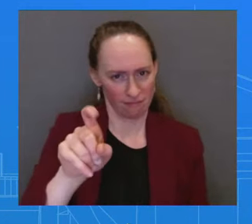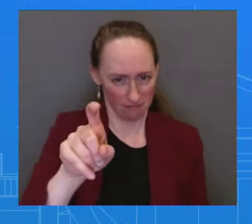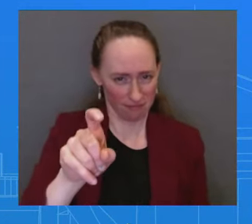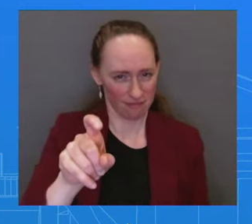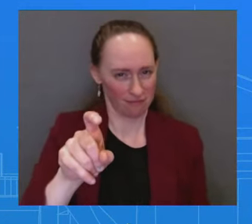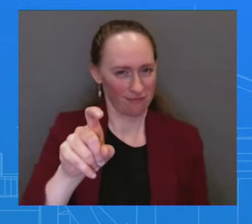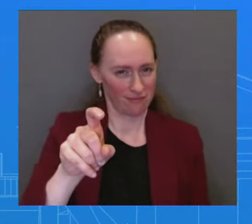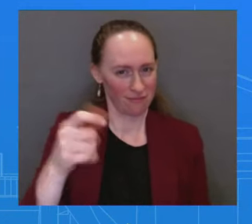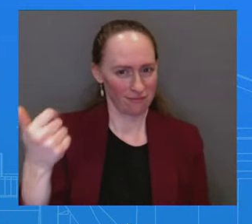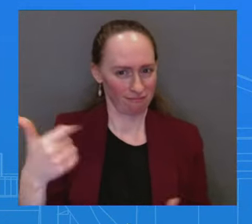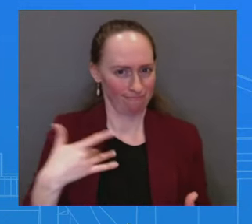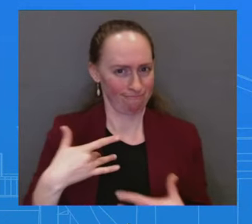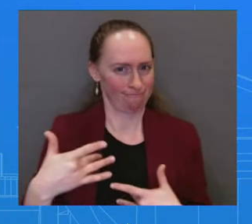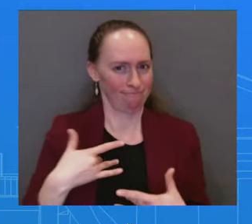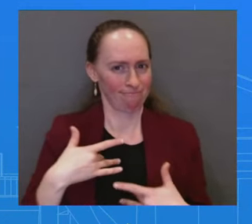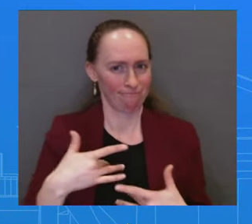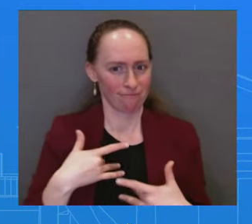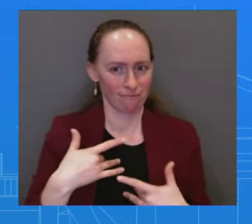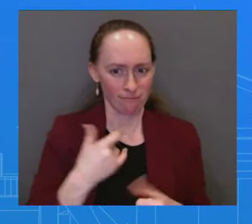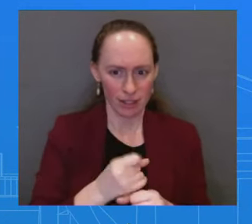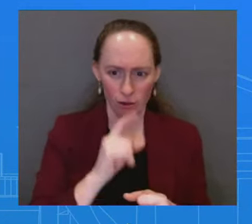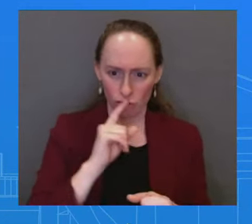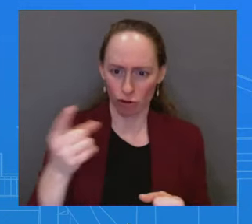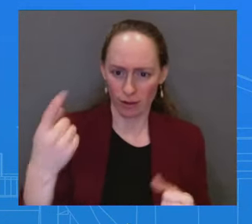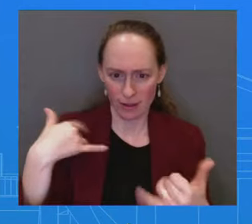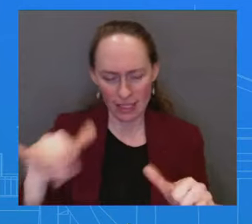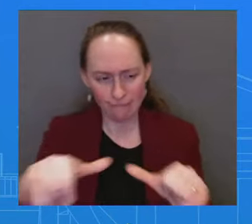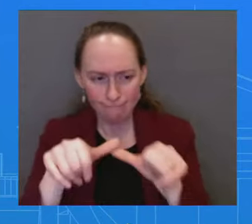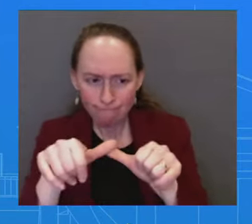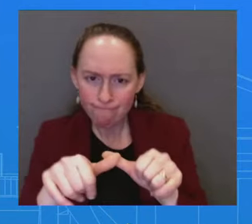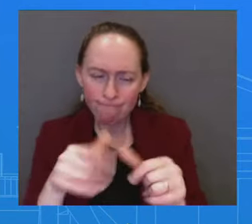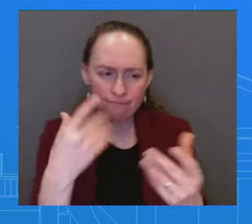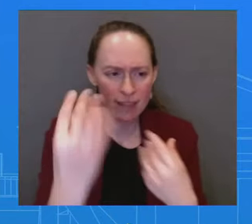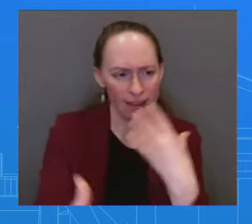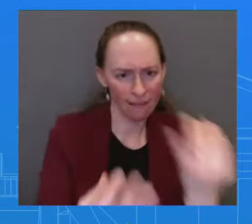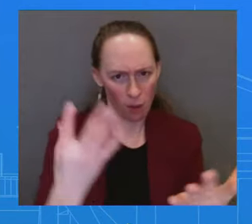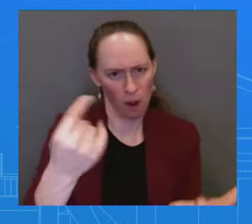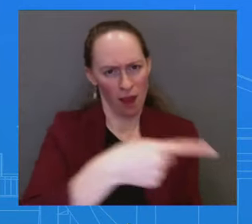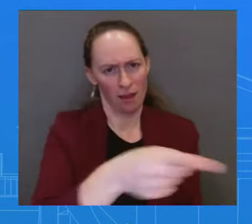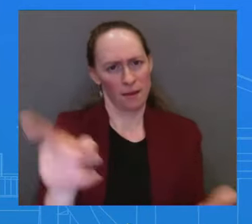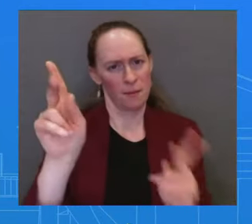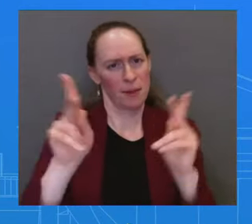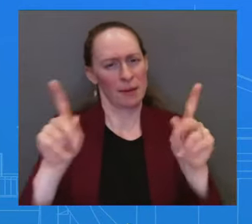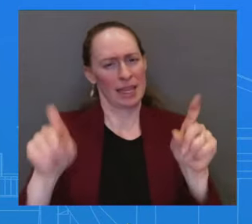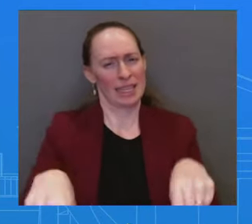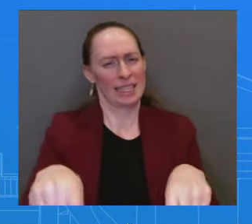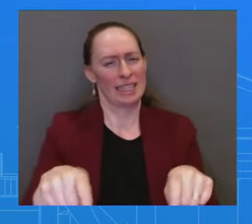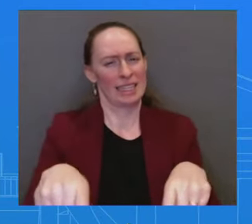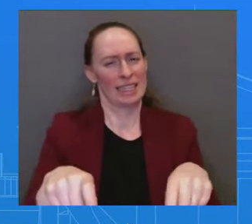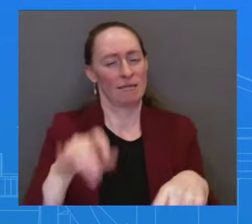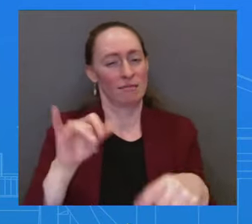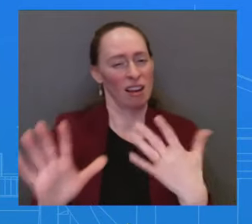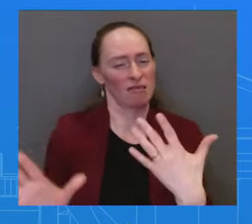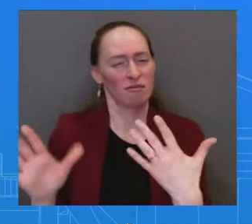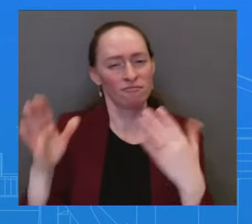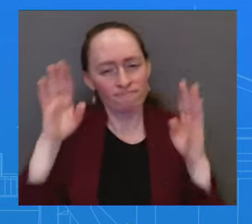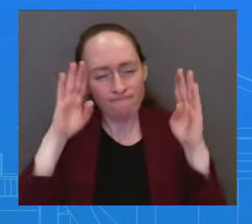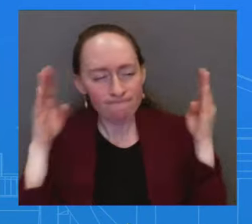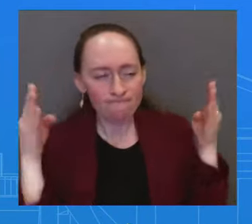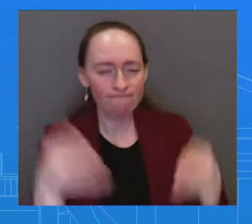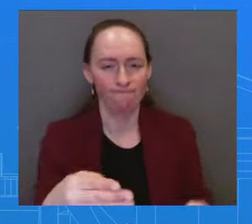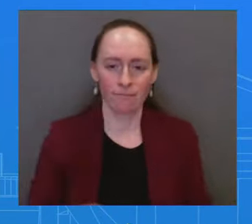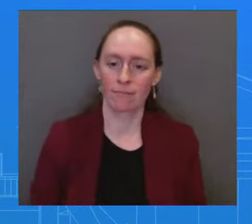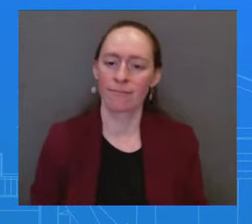American people. That's his focus. Go ahead, Karen. I'm going to try a couple on the border of negotiations. sure. Now that it seems there's a